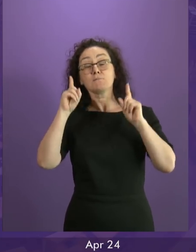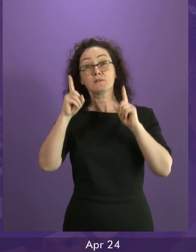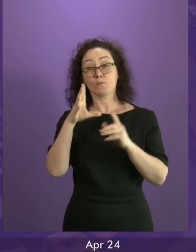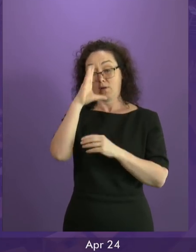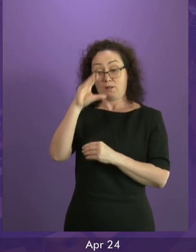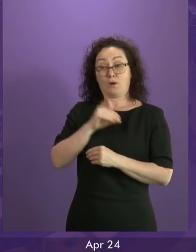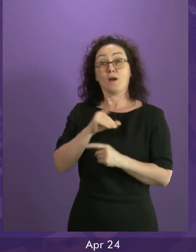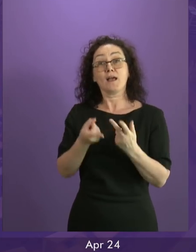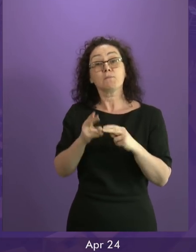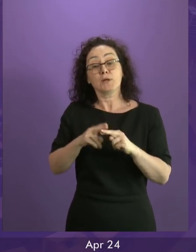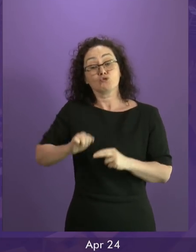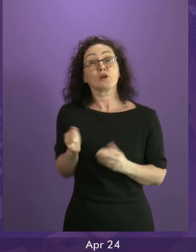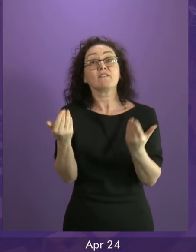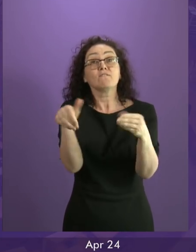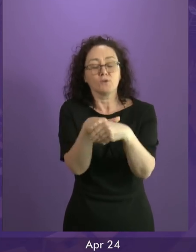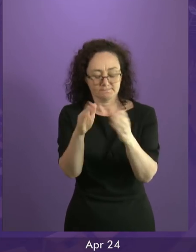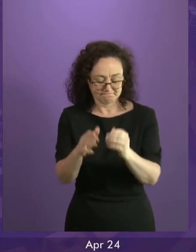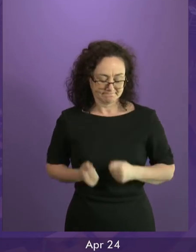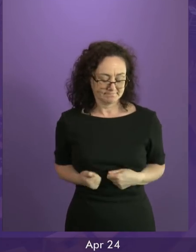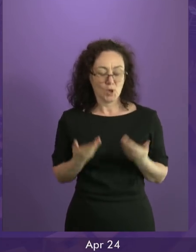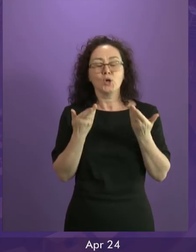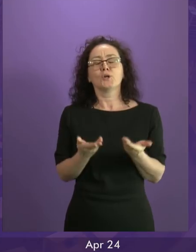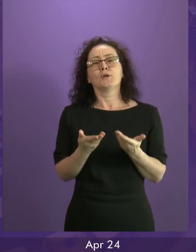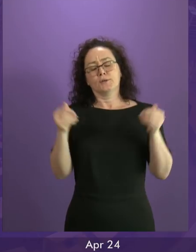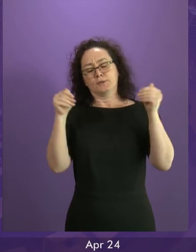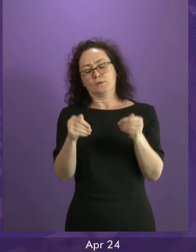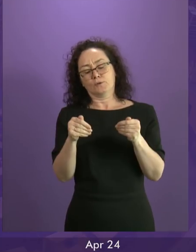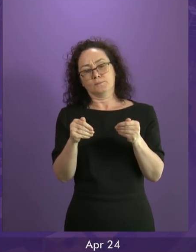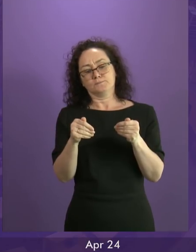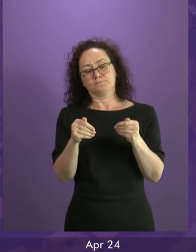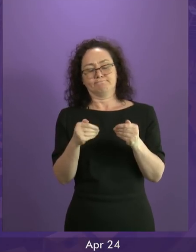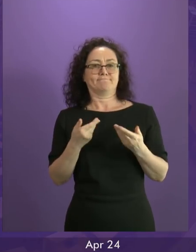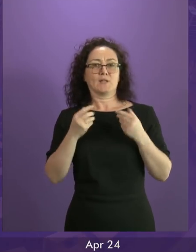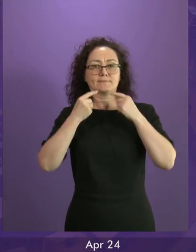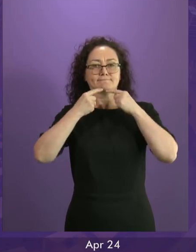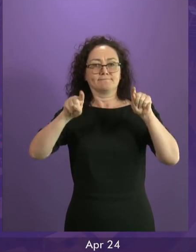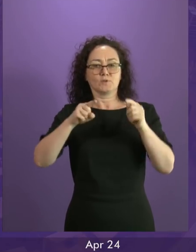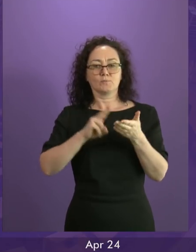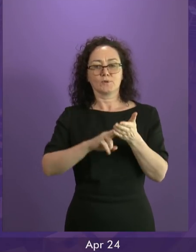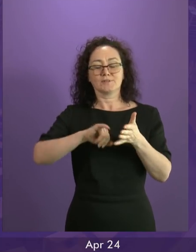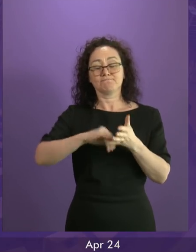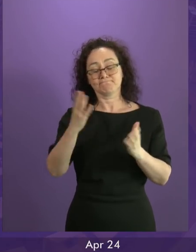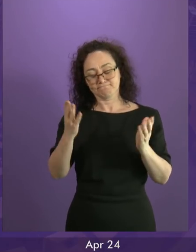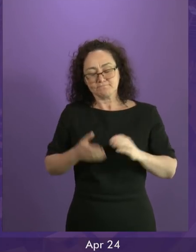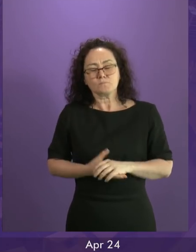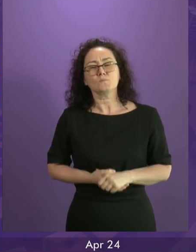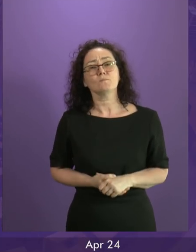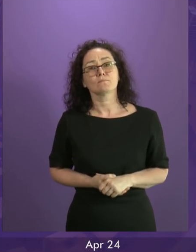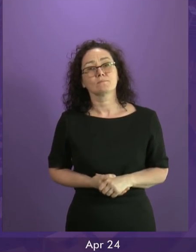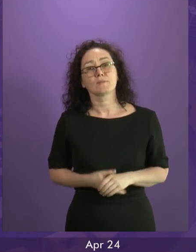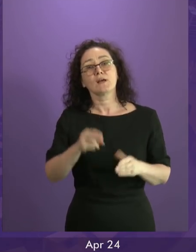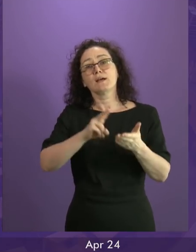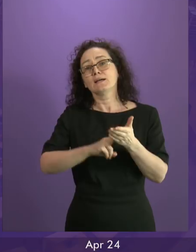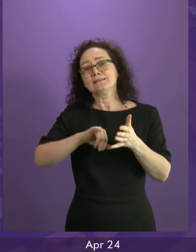Turning then to the substance of today's statement. Whatever the First Minister claims, and for all the warm words about being inclusive,